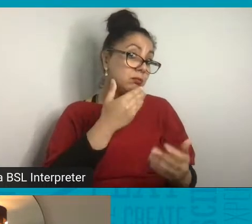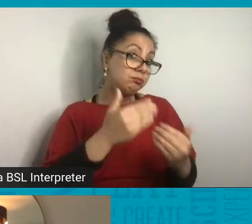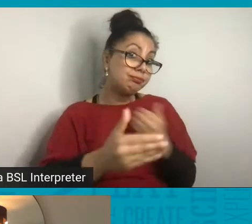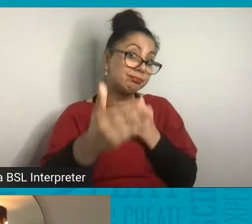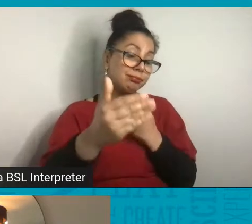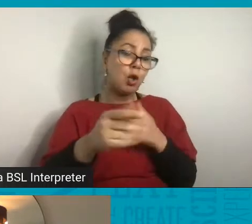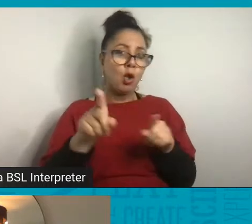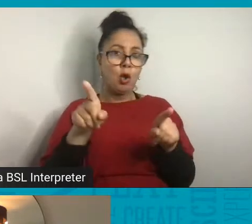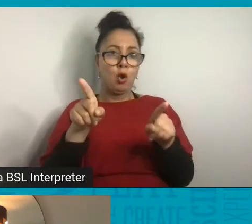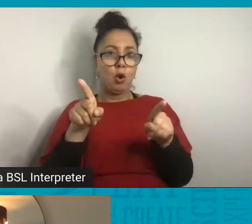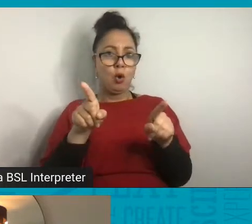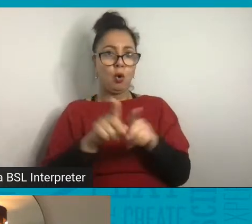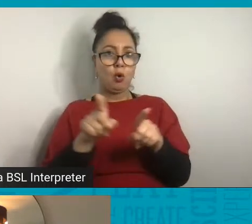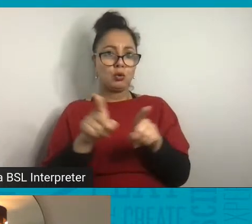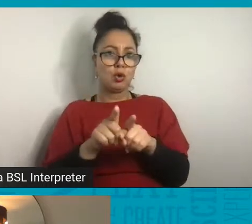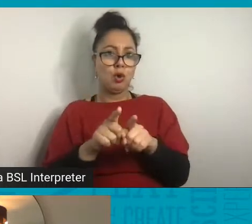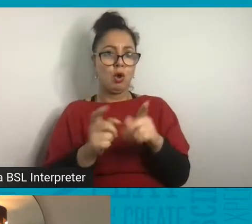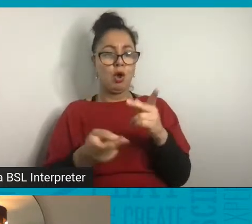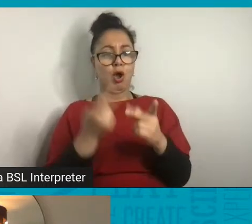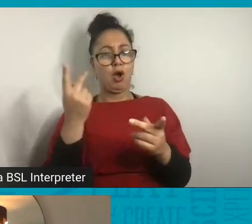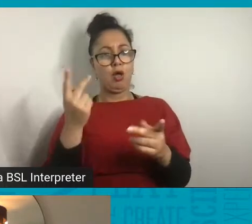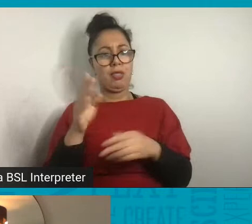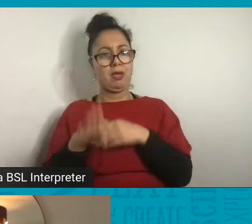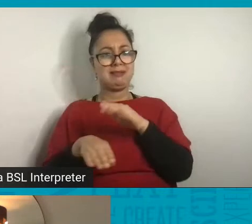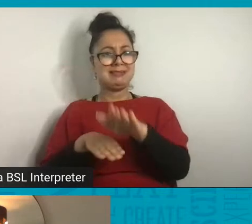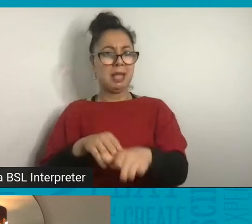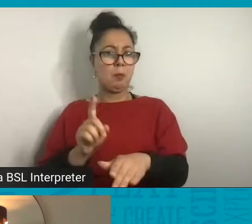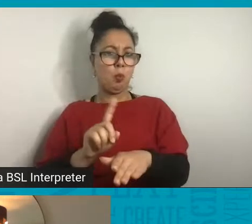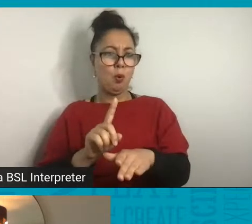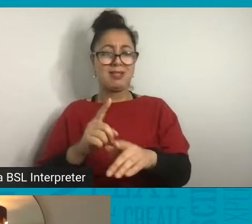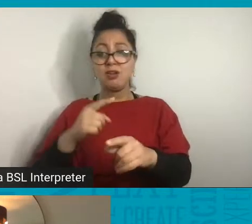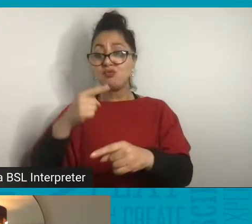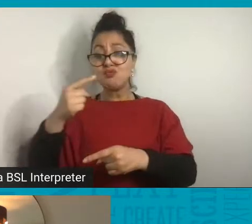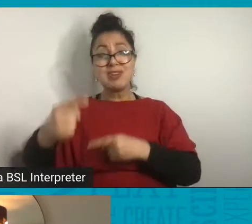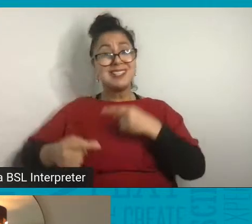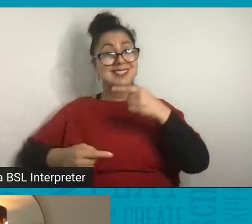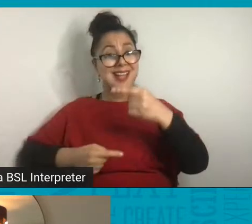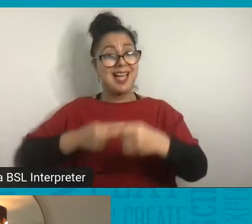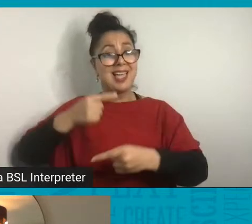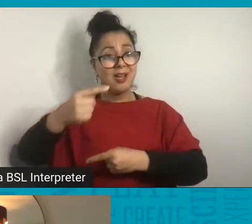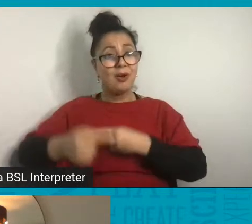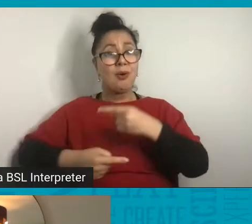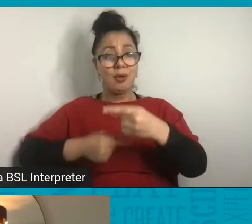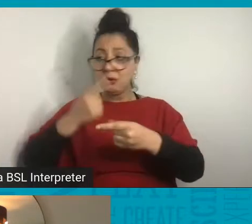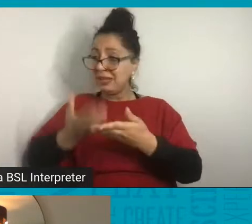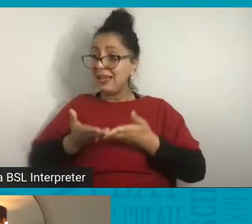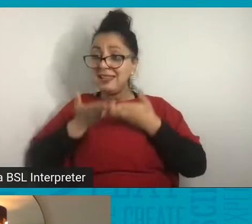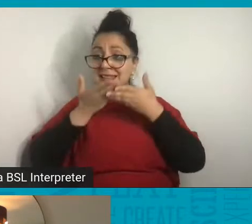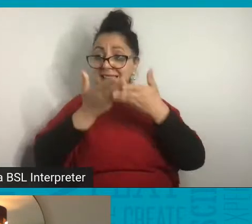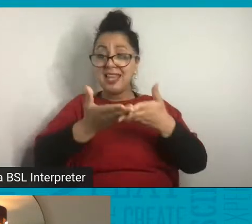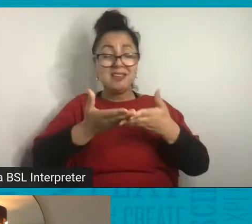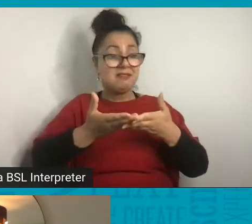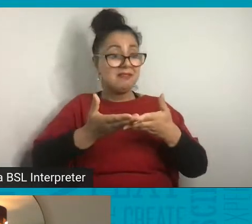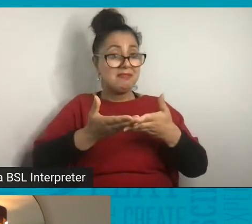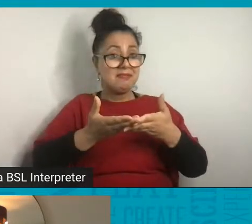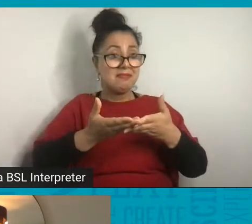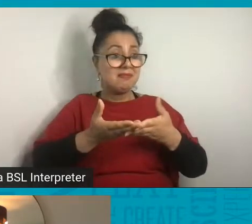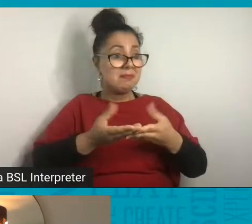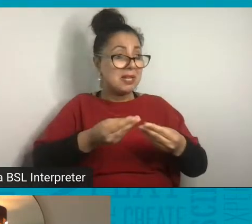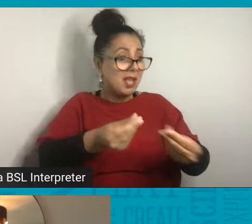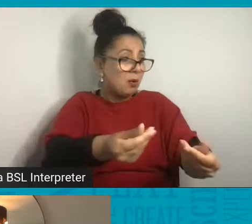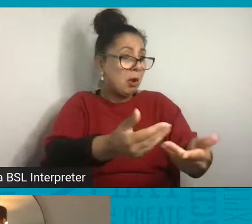also, well, the other step is to recycle so that you can give materials a new life